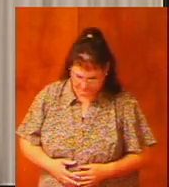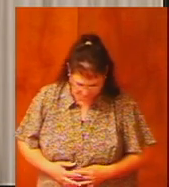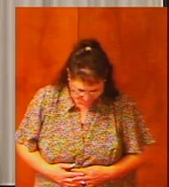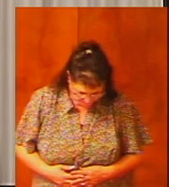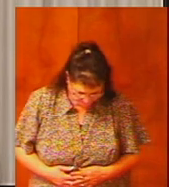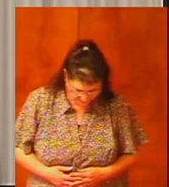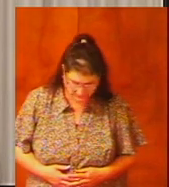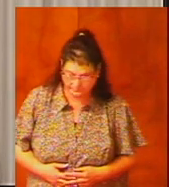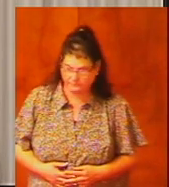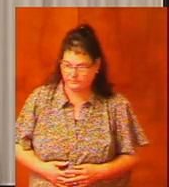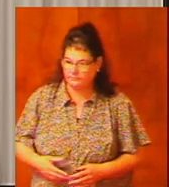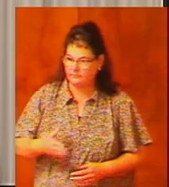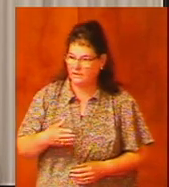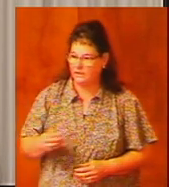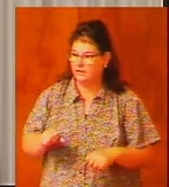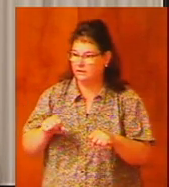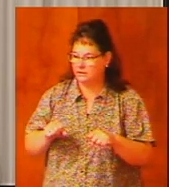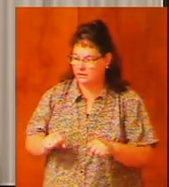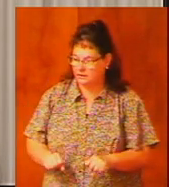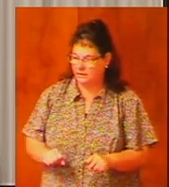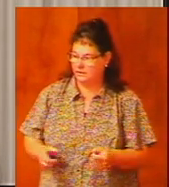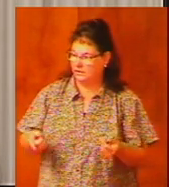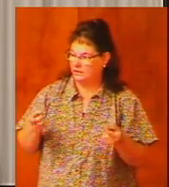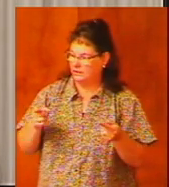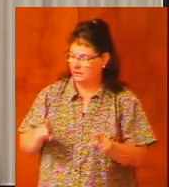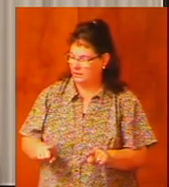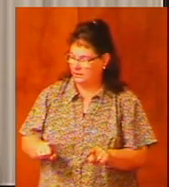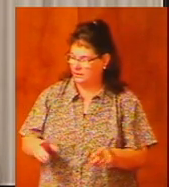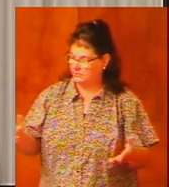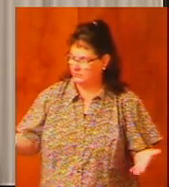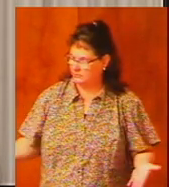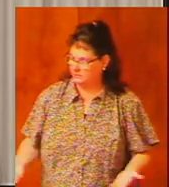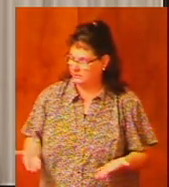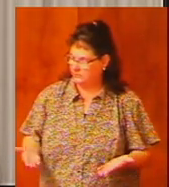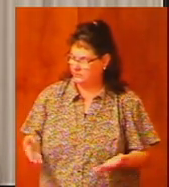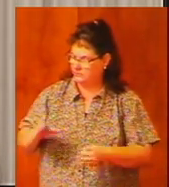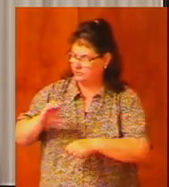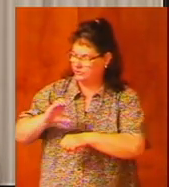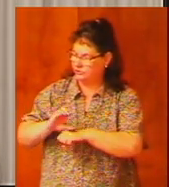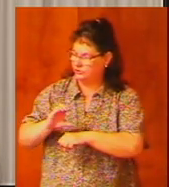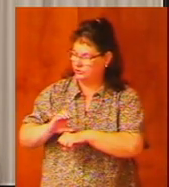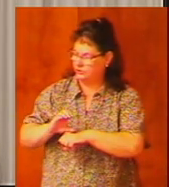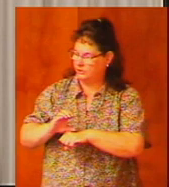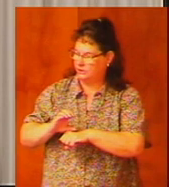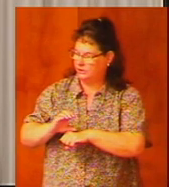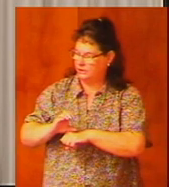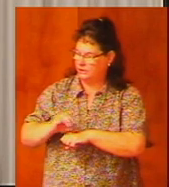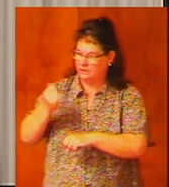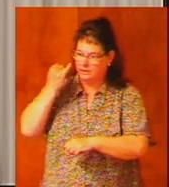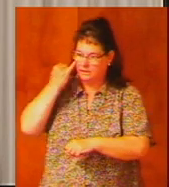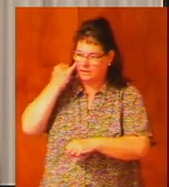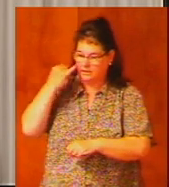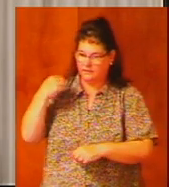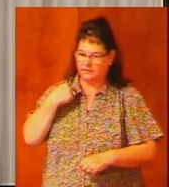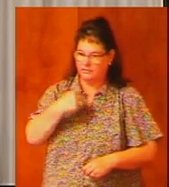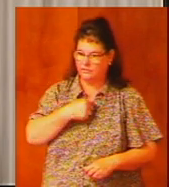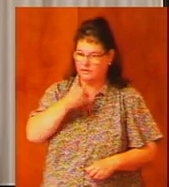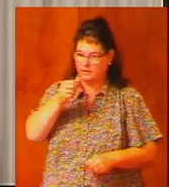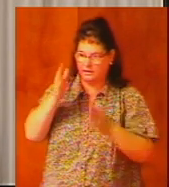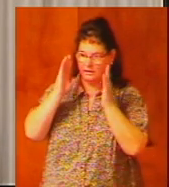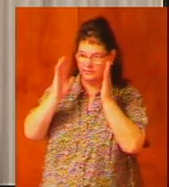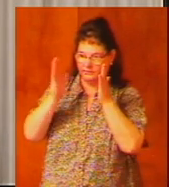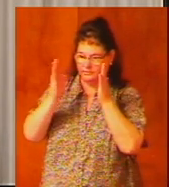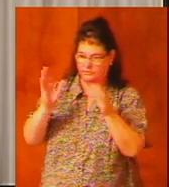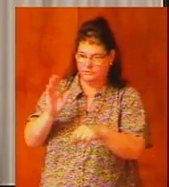and it could happen in this church if we don't heed